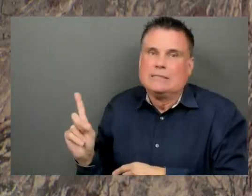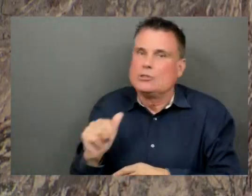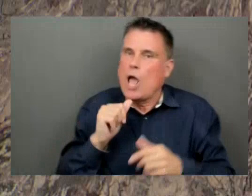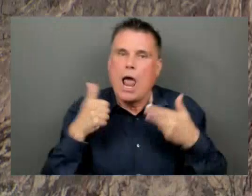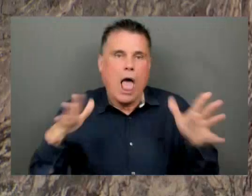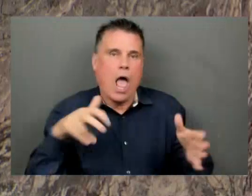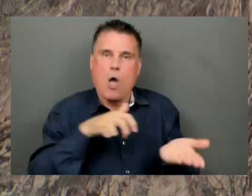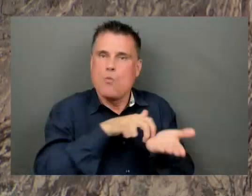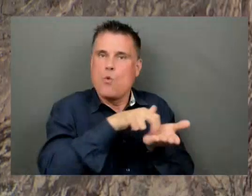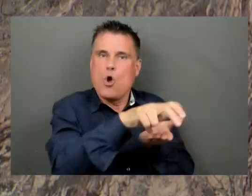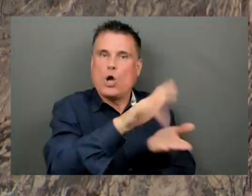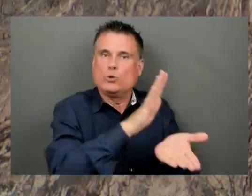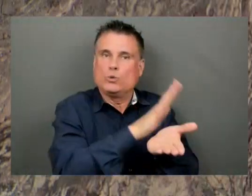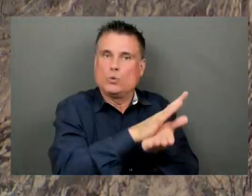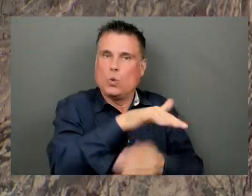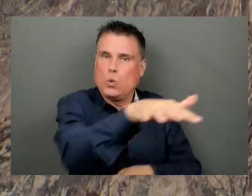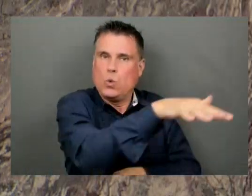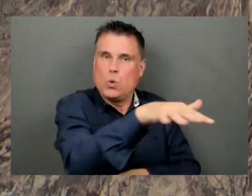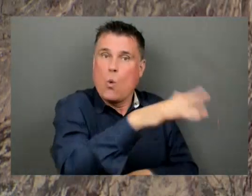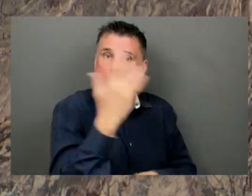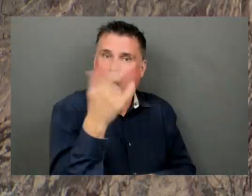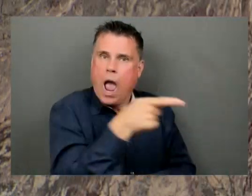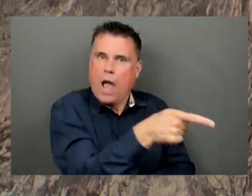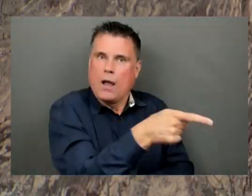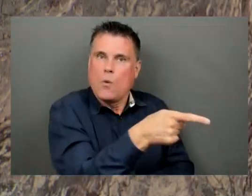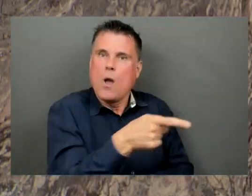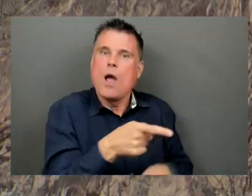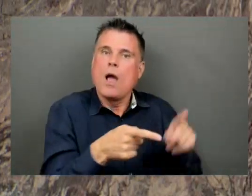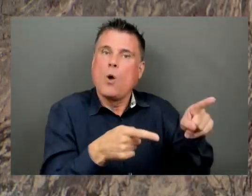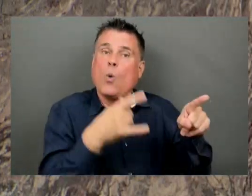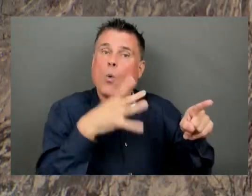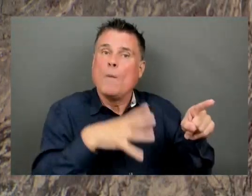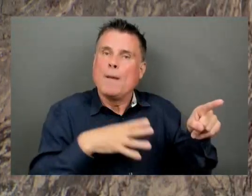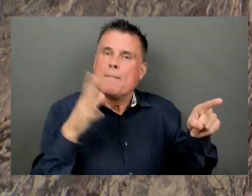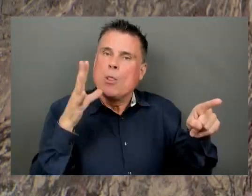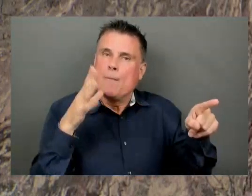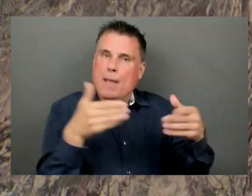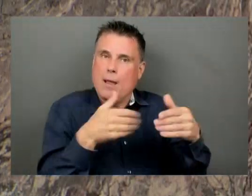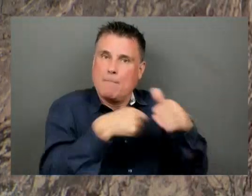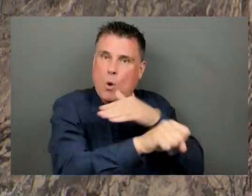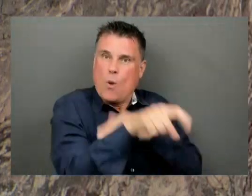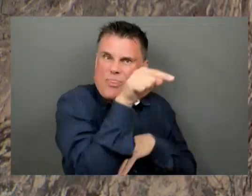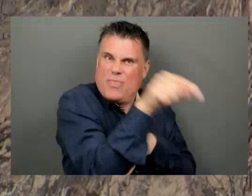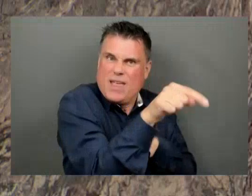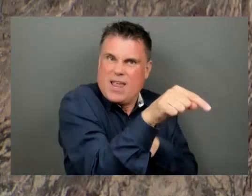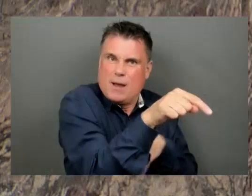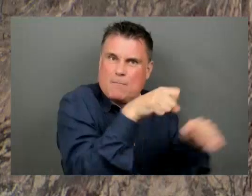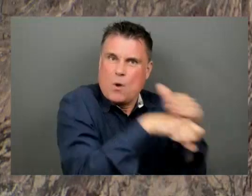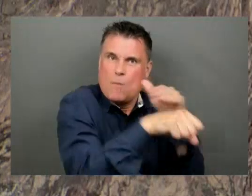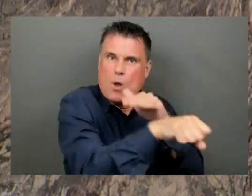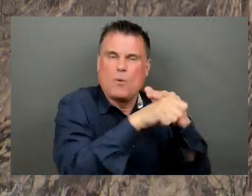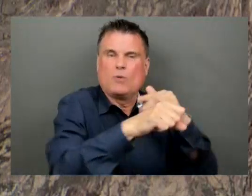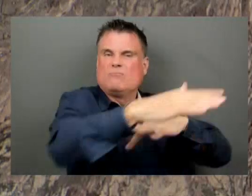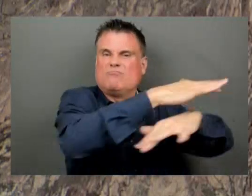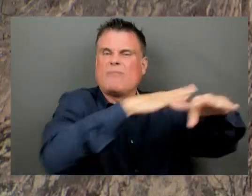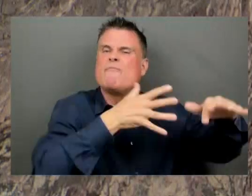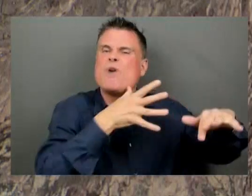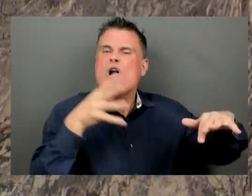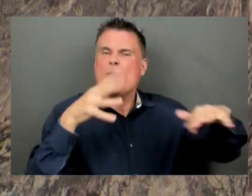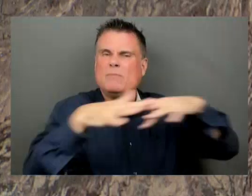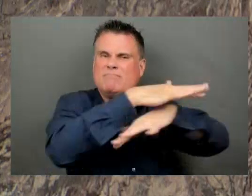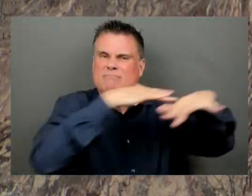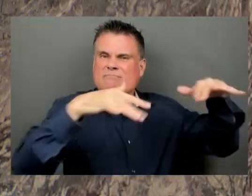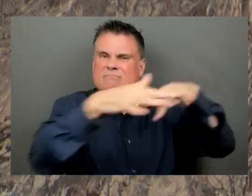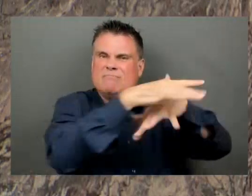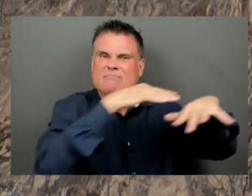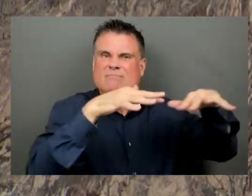successful litters, and bears are in and around the farm almost every day. Families and communities are increasingly being confronted with the challenges